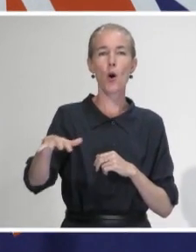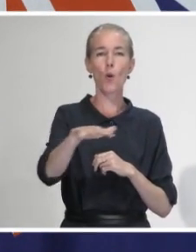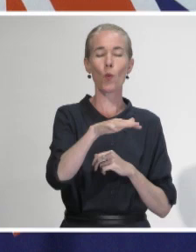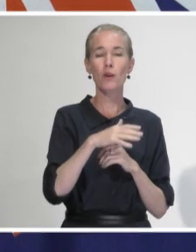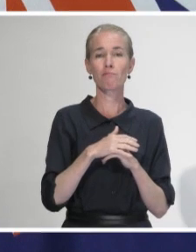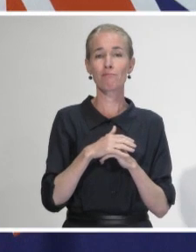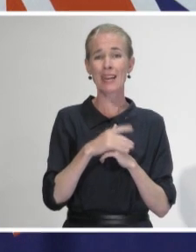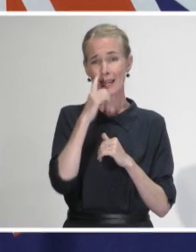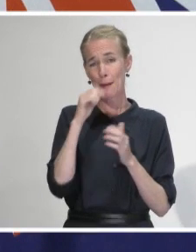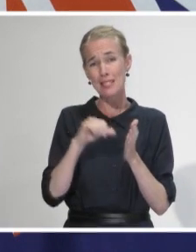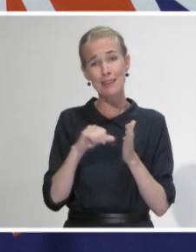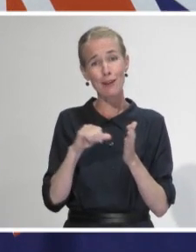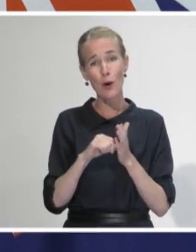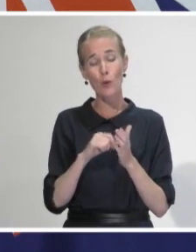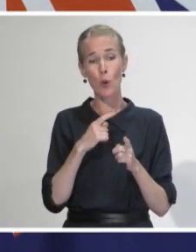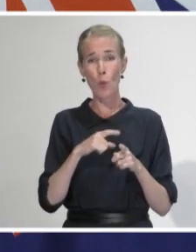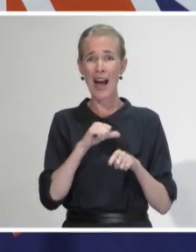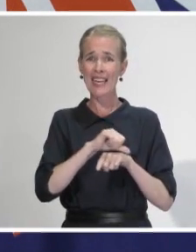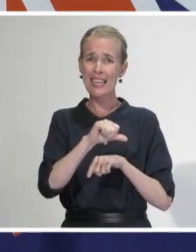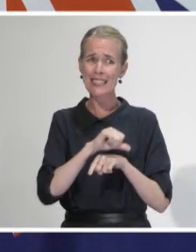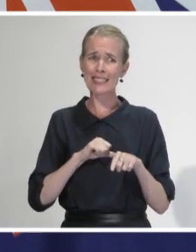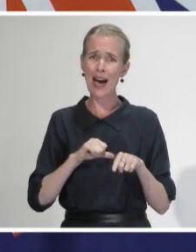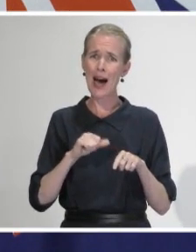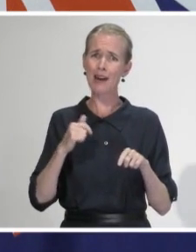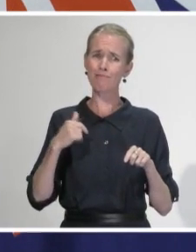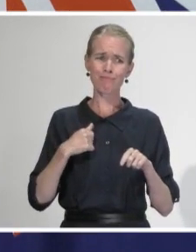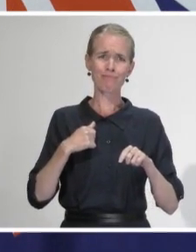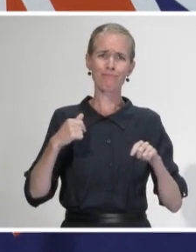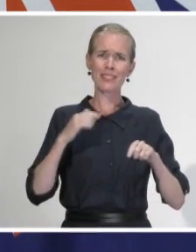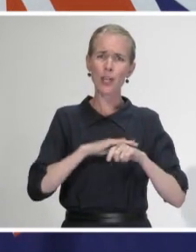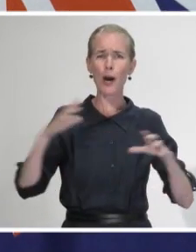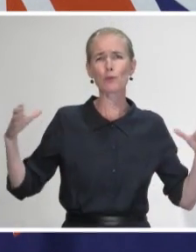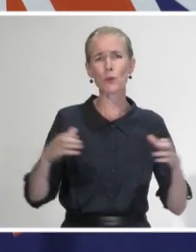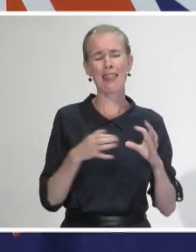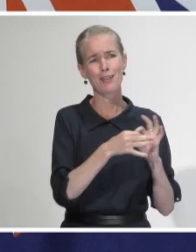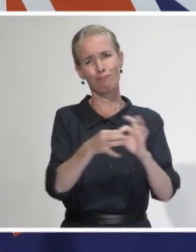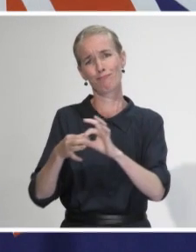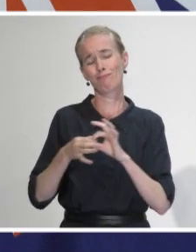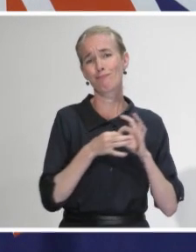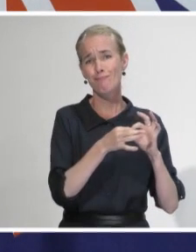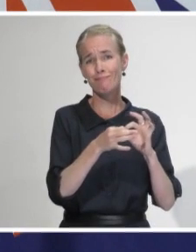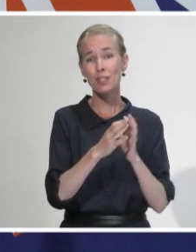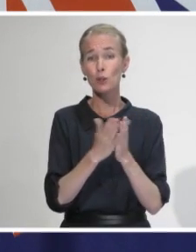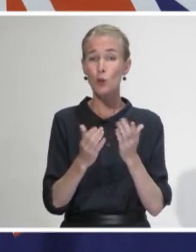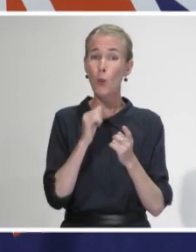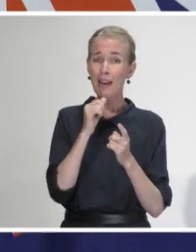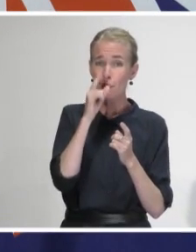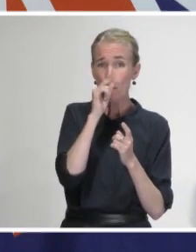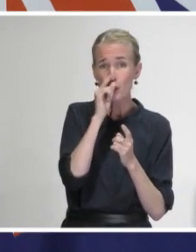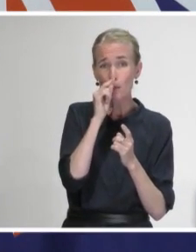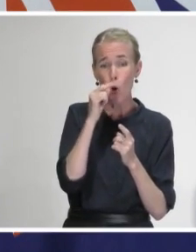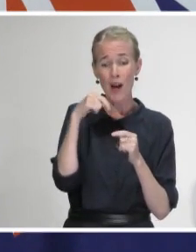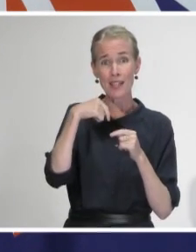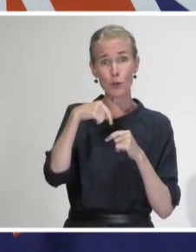family at a time when we are usually very close to our friends and family. So if you can this Easter Sunday, do reach out